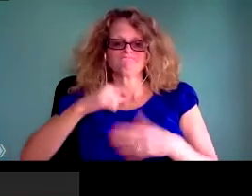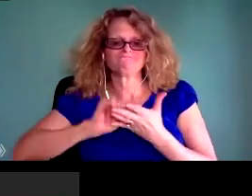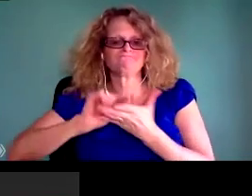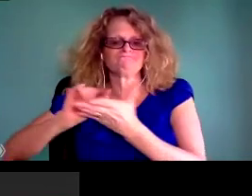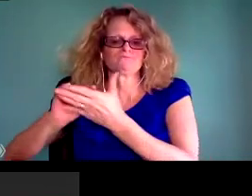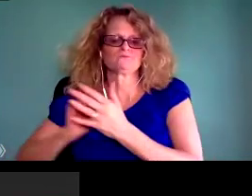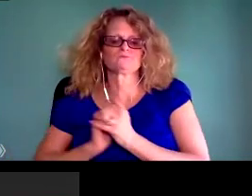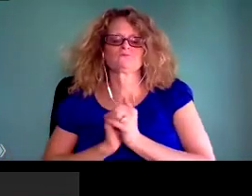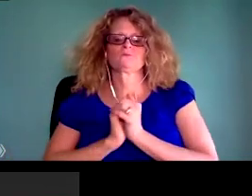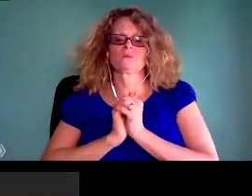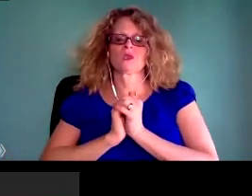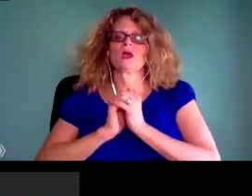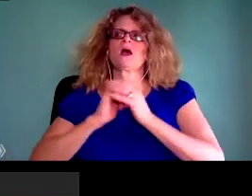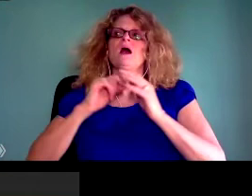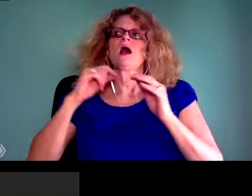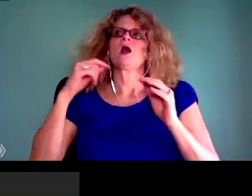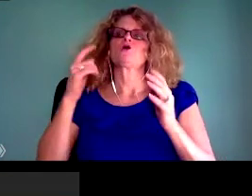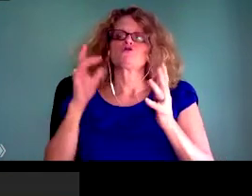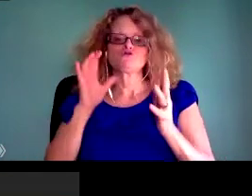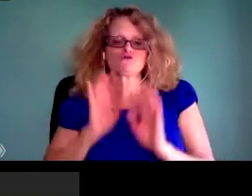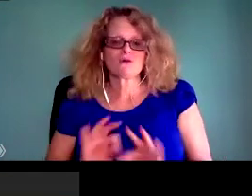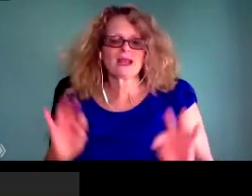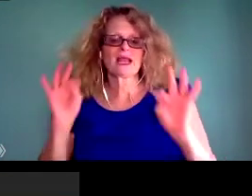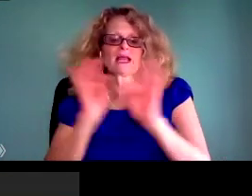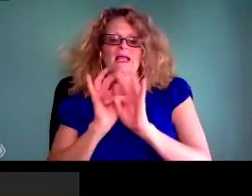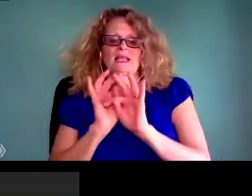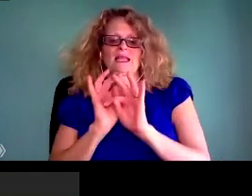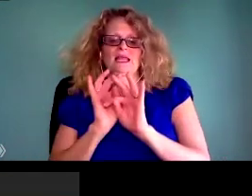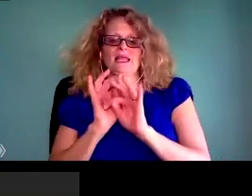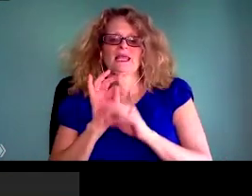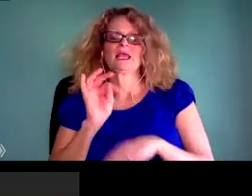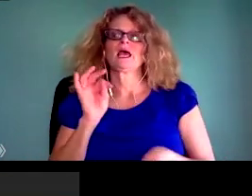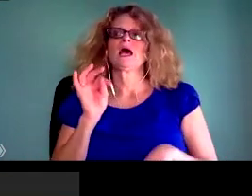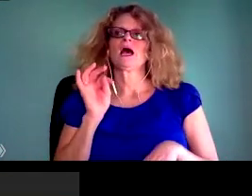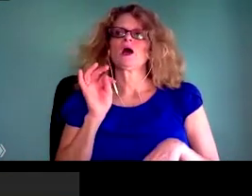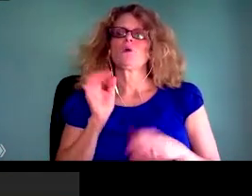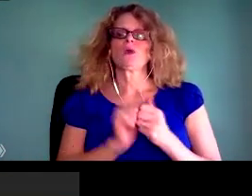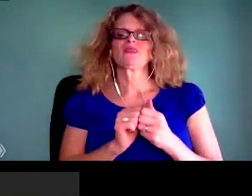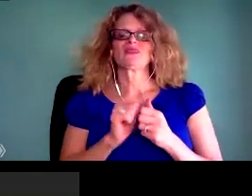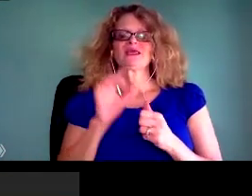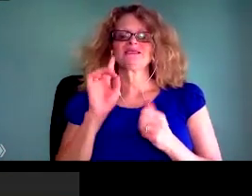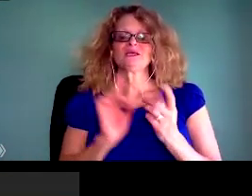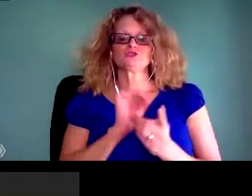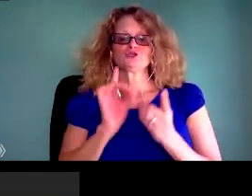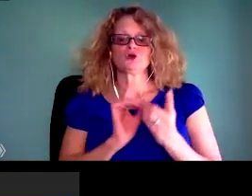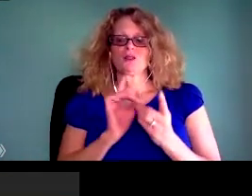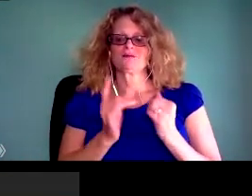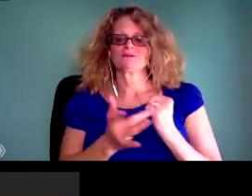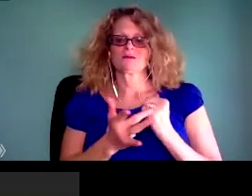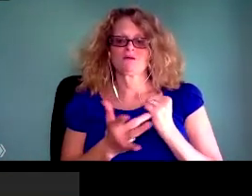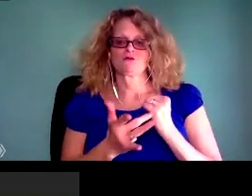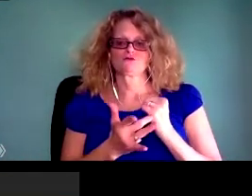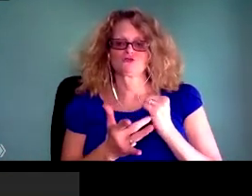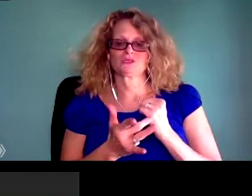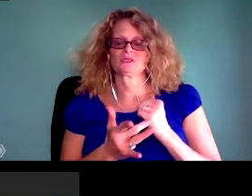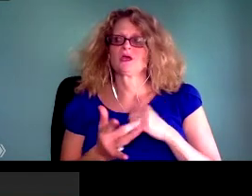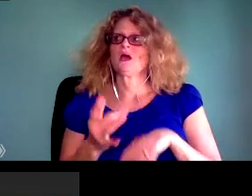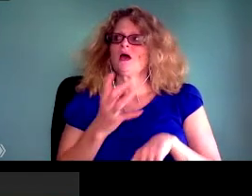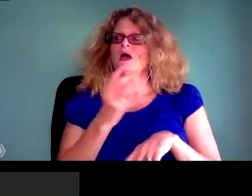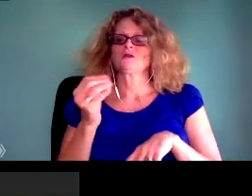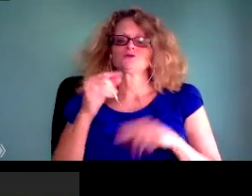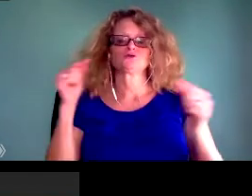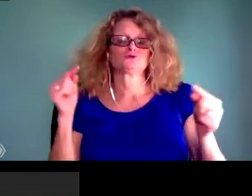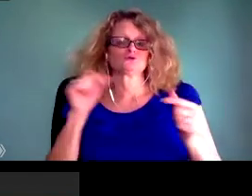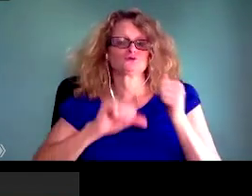right now in a moment where people are very, let's say, when I say people, I mean, middle